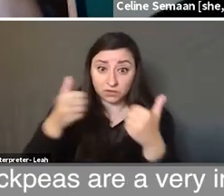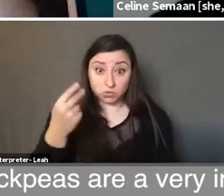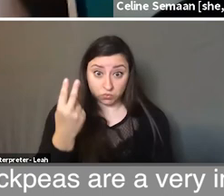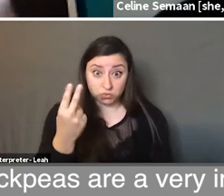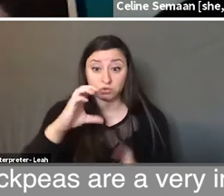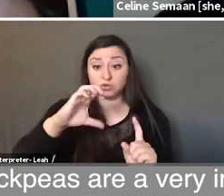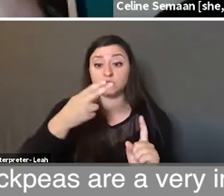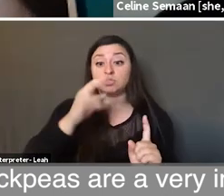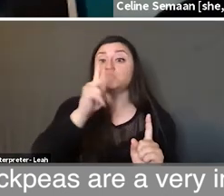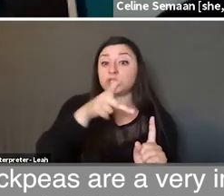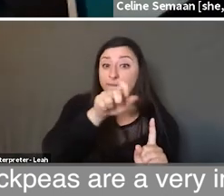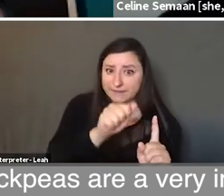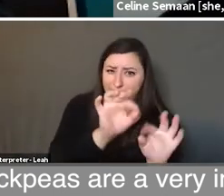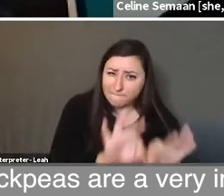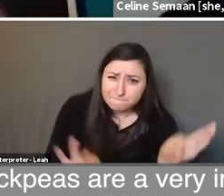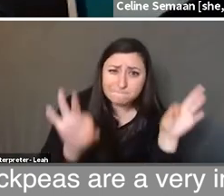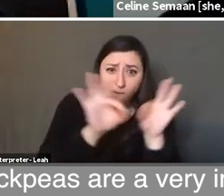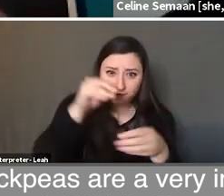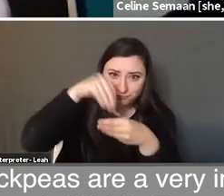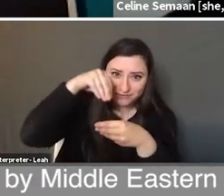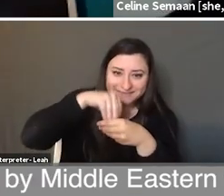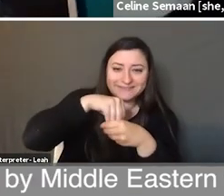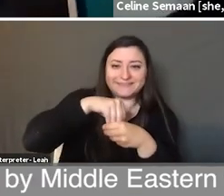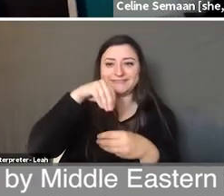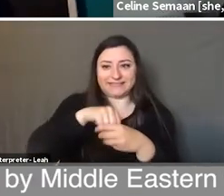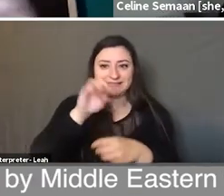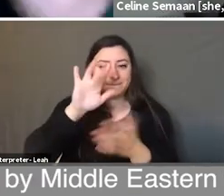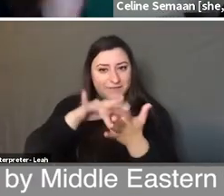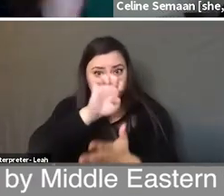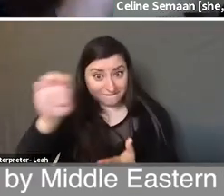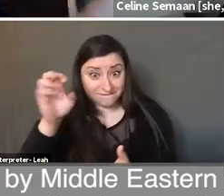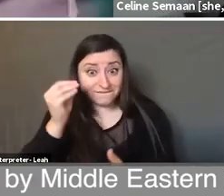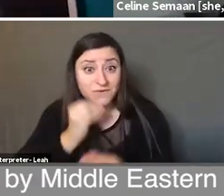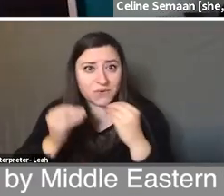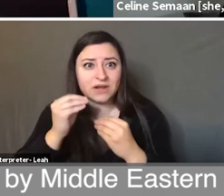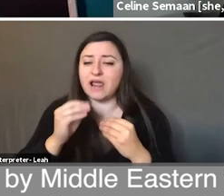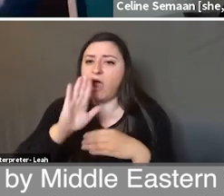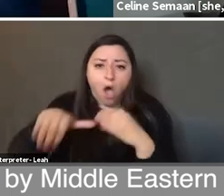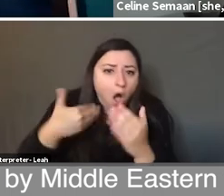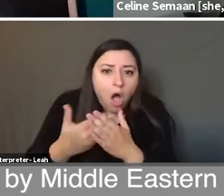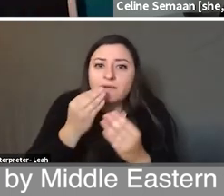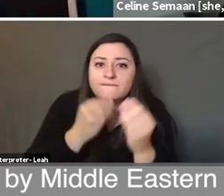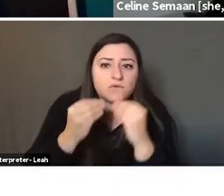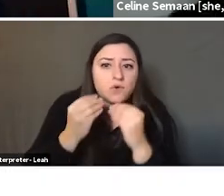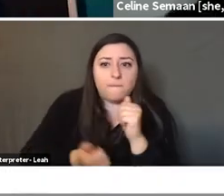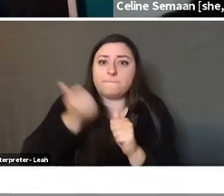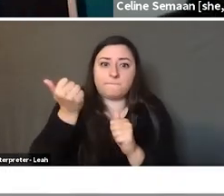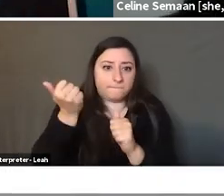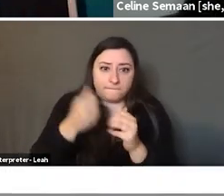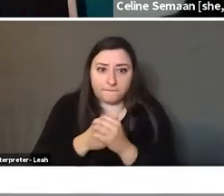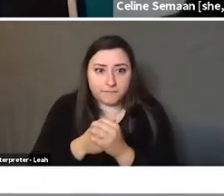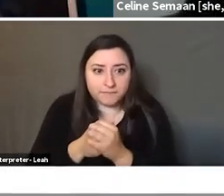are a very important ingredient in Middle Eastern food. And by Middle Eastern food, it's every food except the Israeli food.